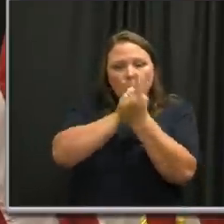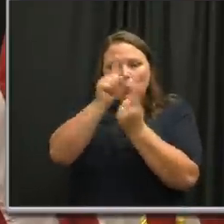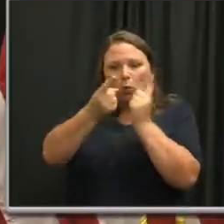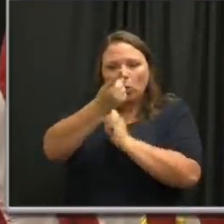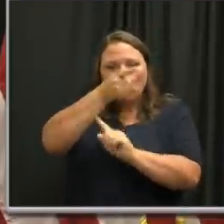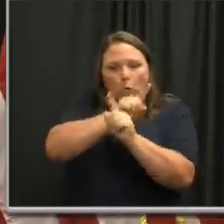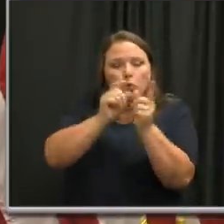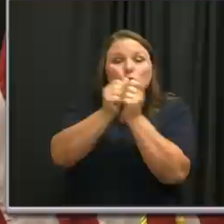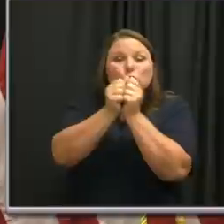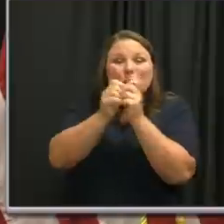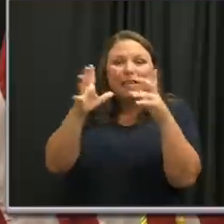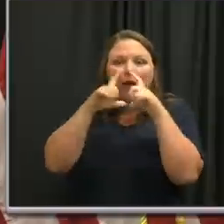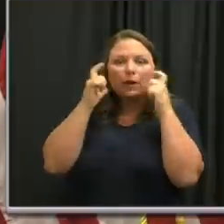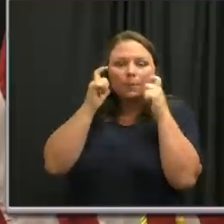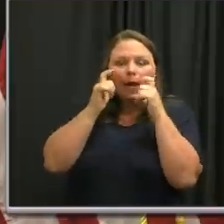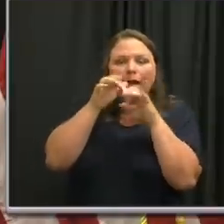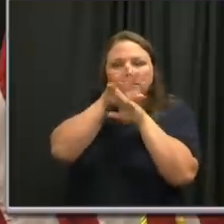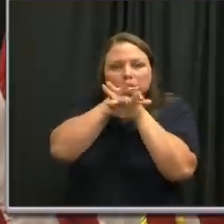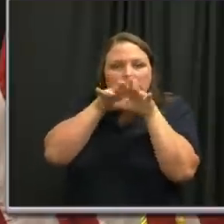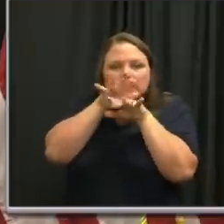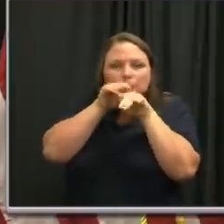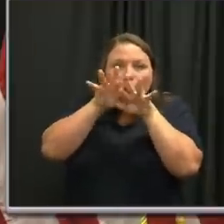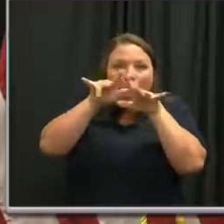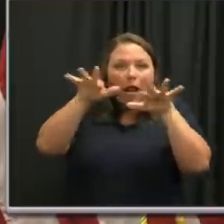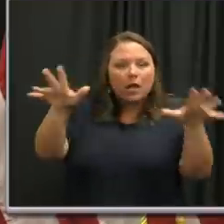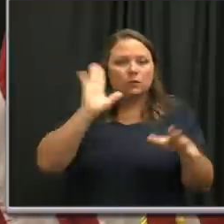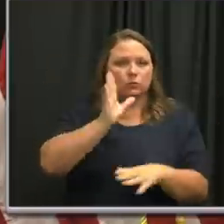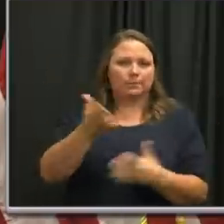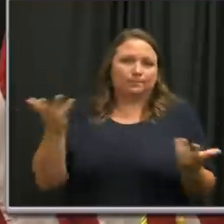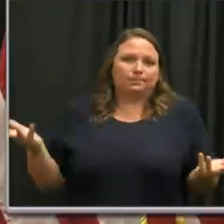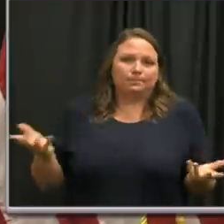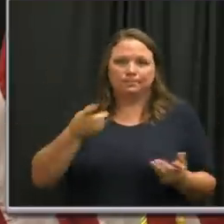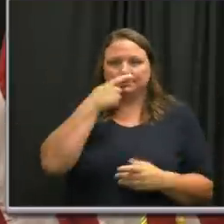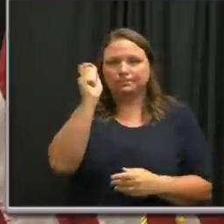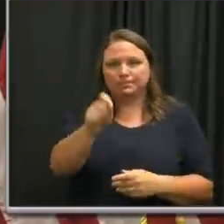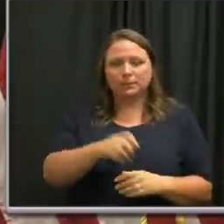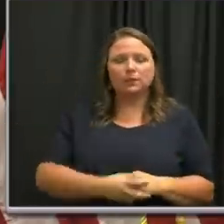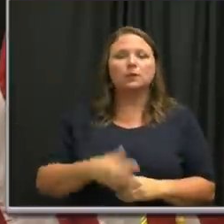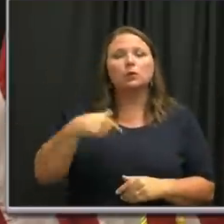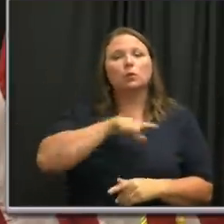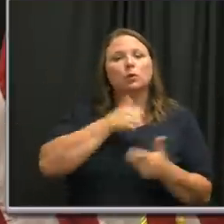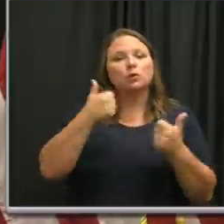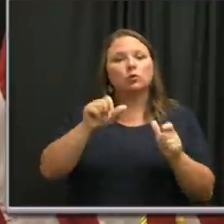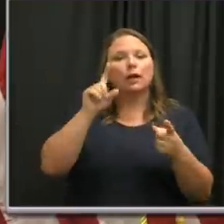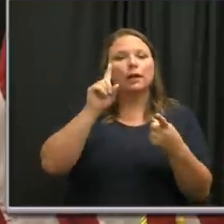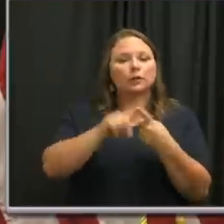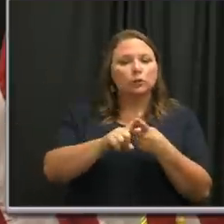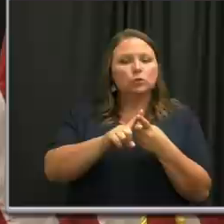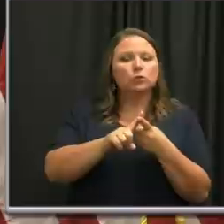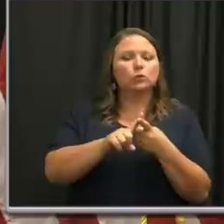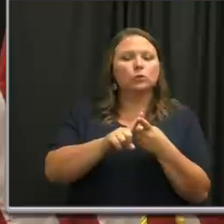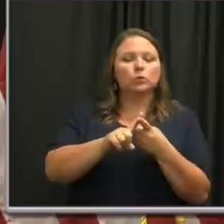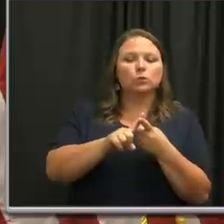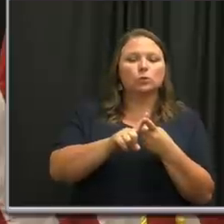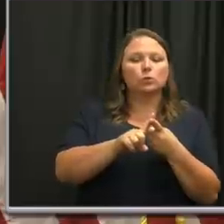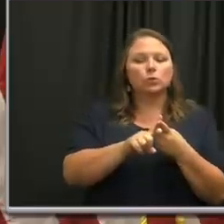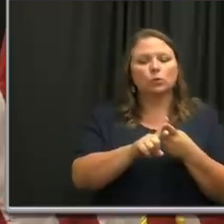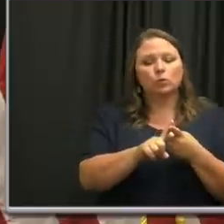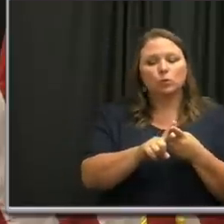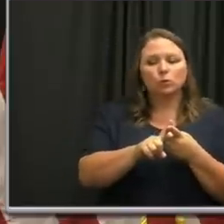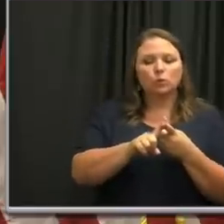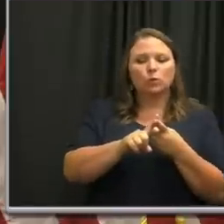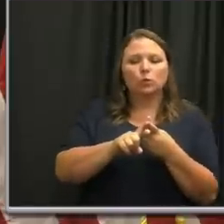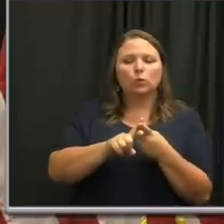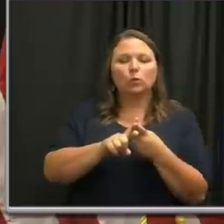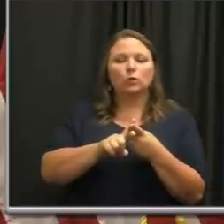other without a mask, you're going to spread the disease. And so we're trying to get to de